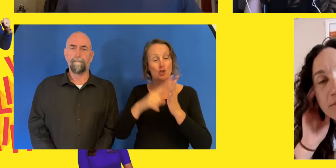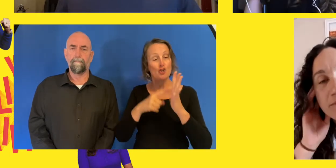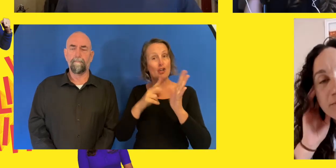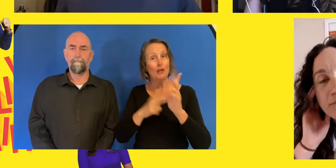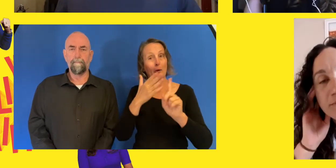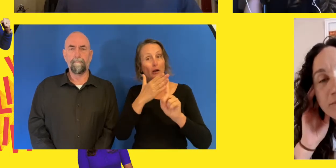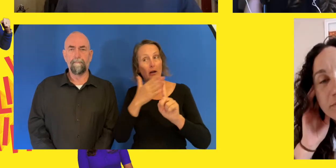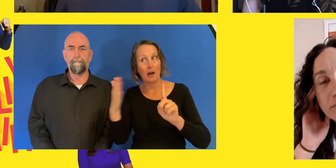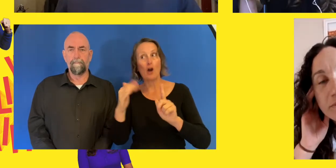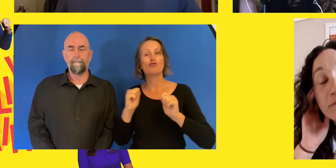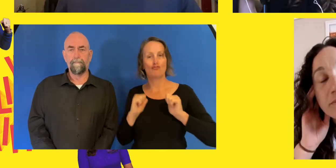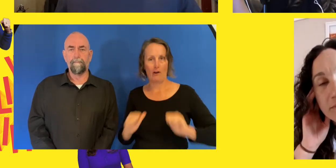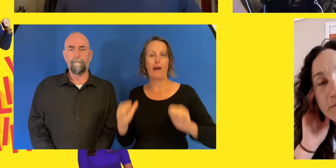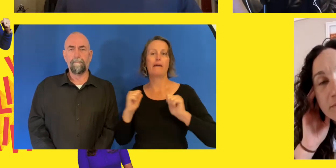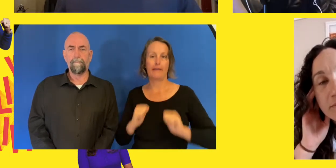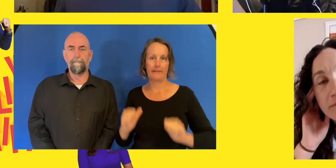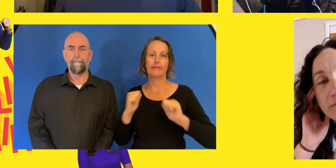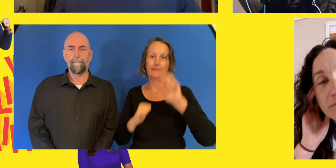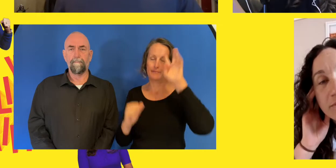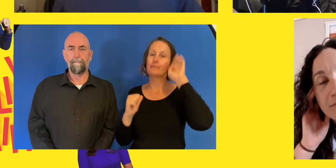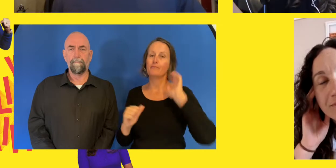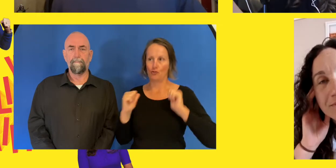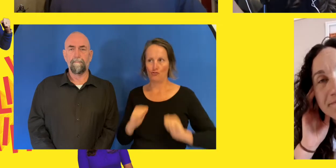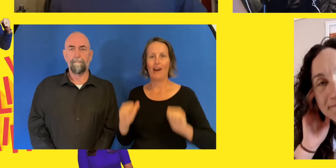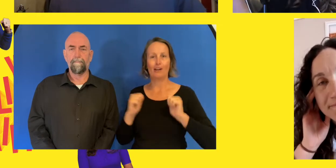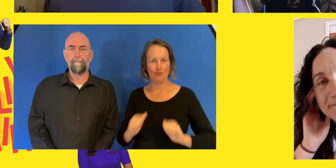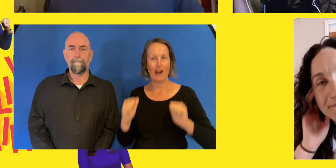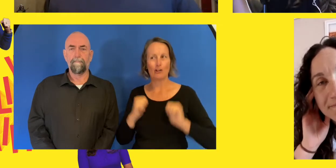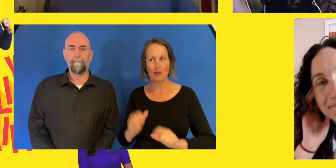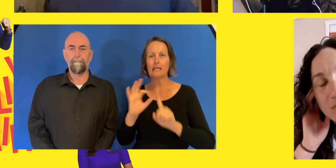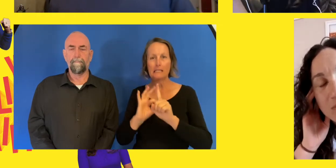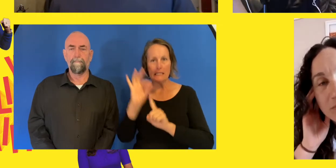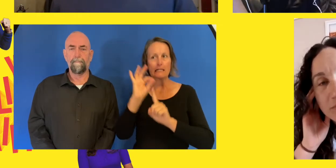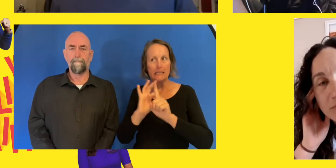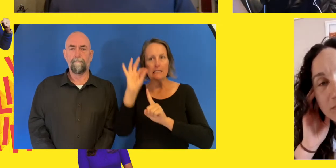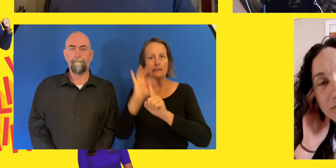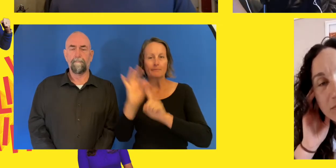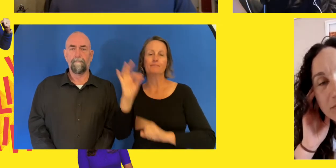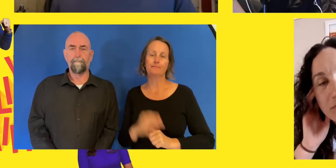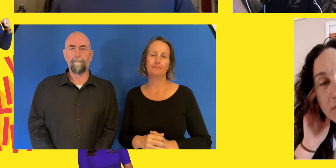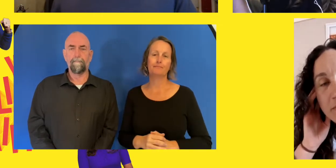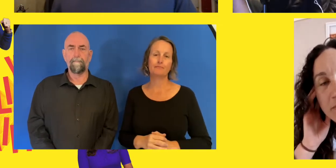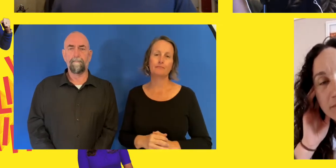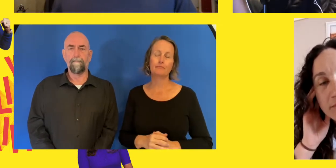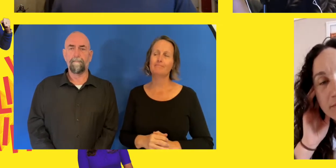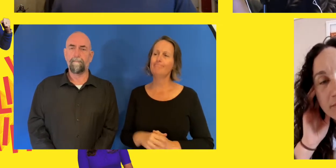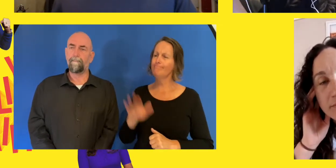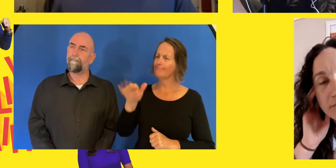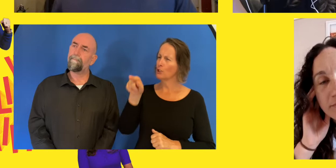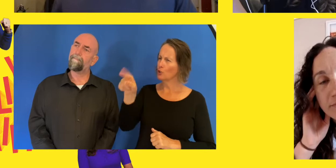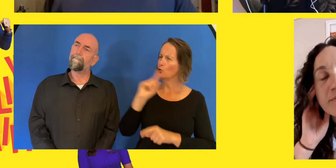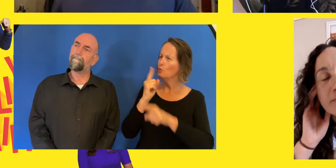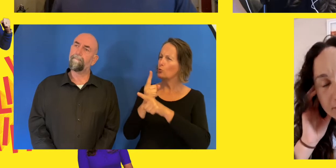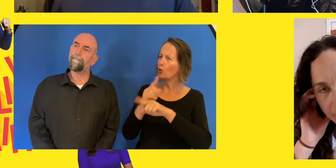Hey, Mel, you talk there about the partnership with Bobby. Can you go into a little bit more detail about that bond